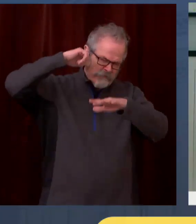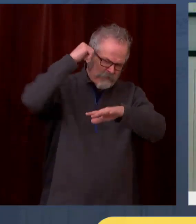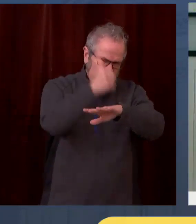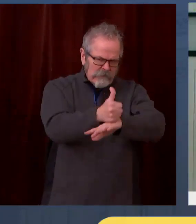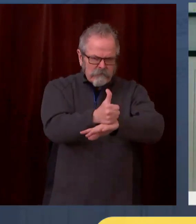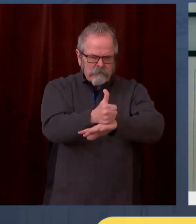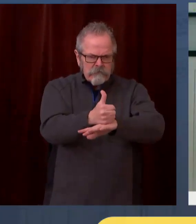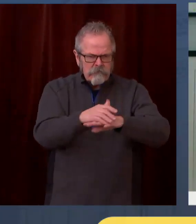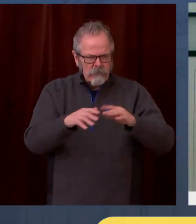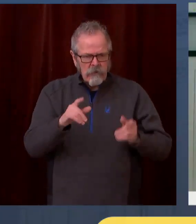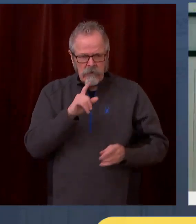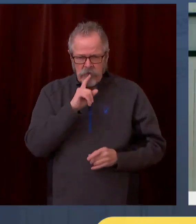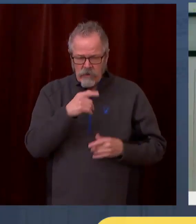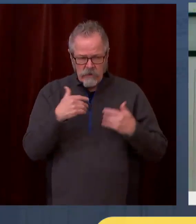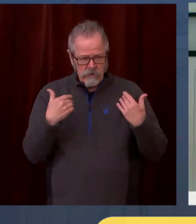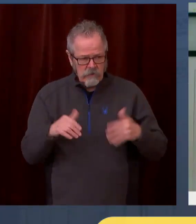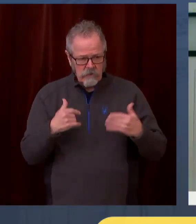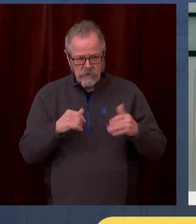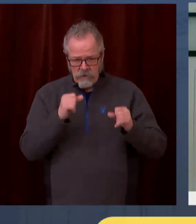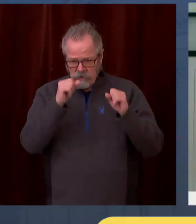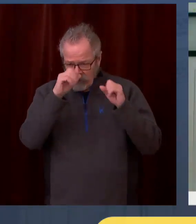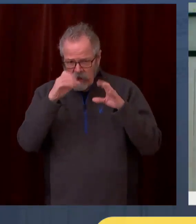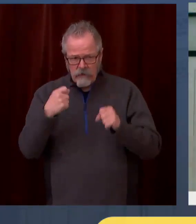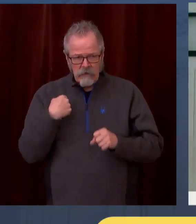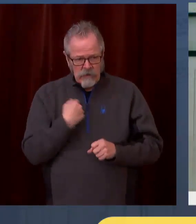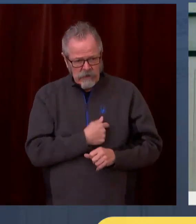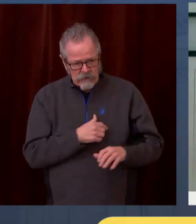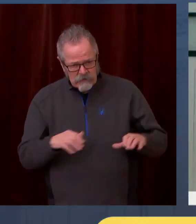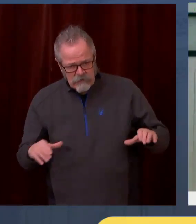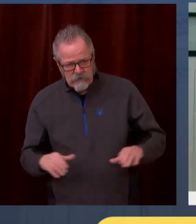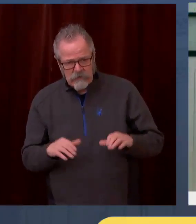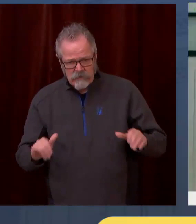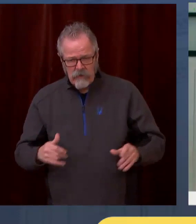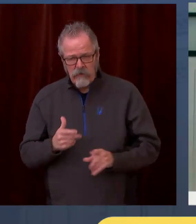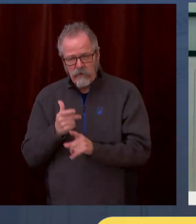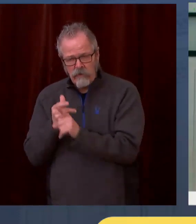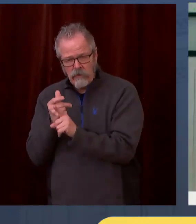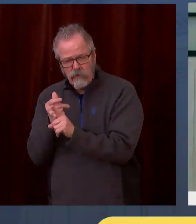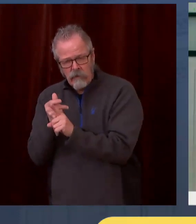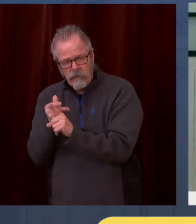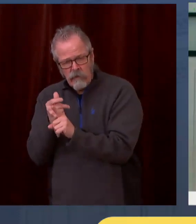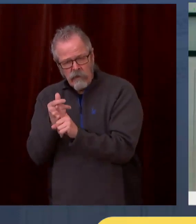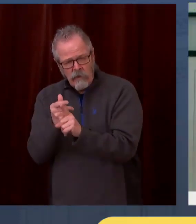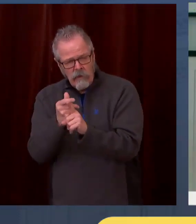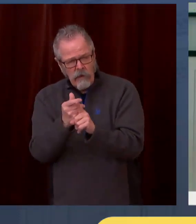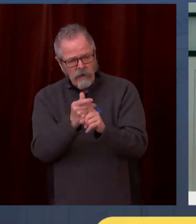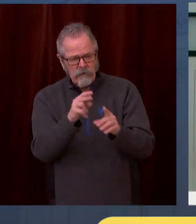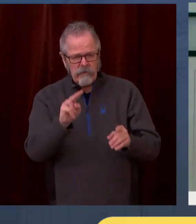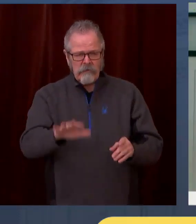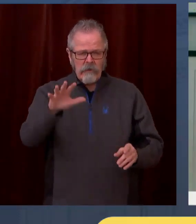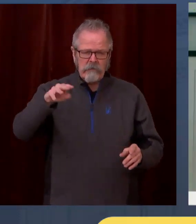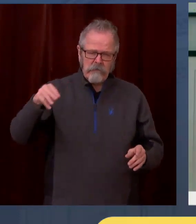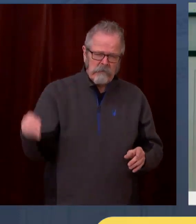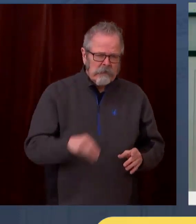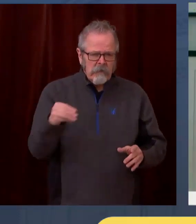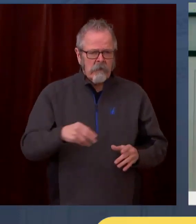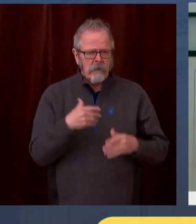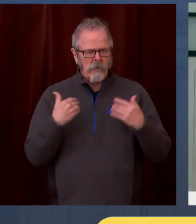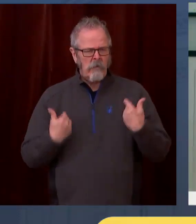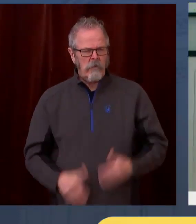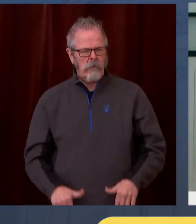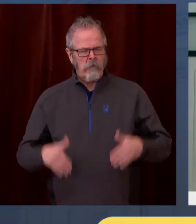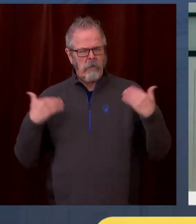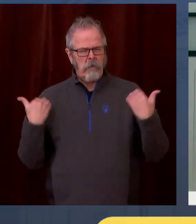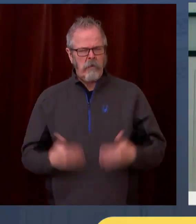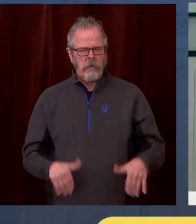some of the successes, we are delivering literally last night with the vaccine locator tool, and